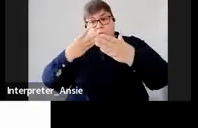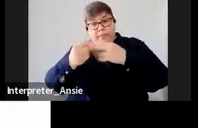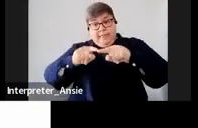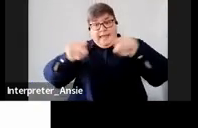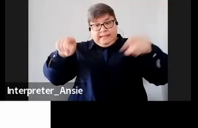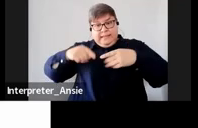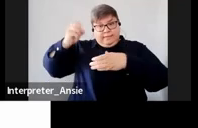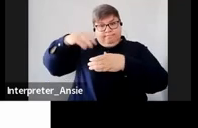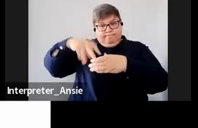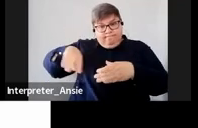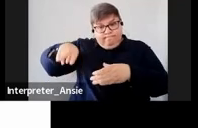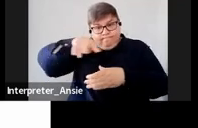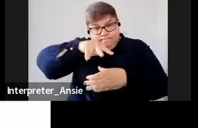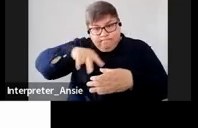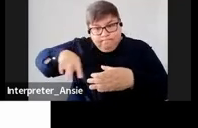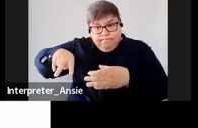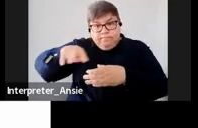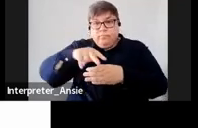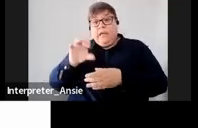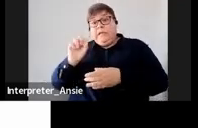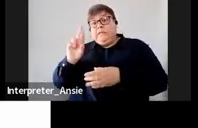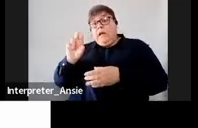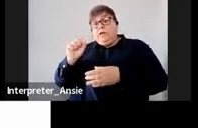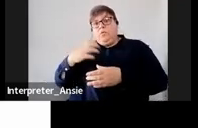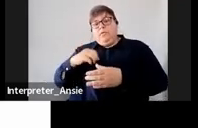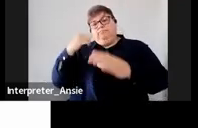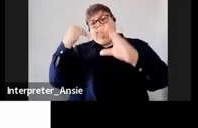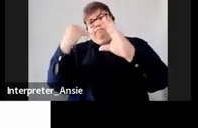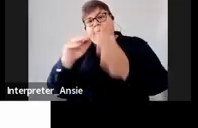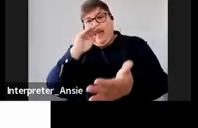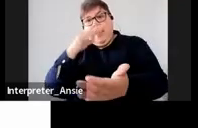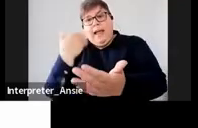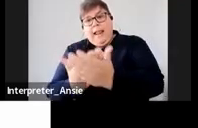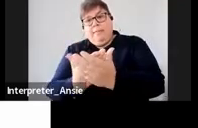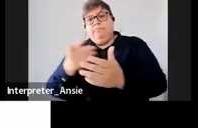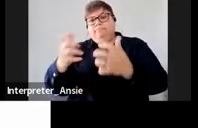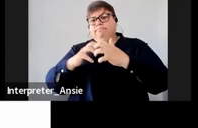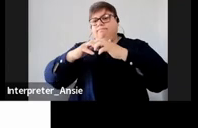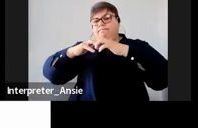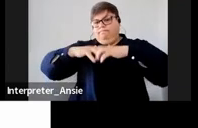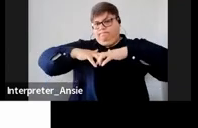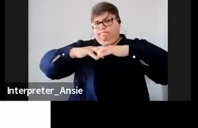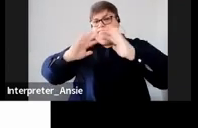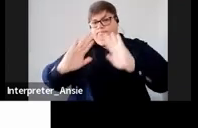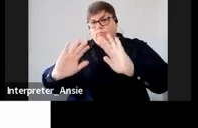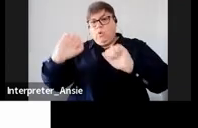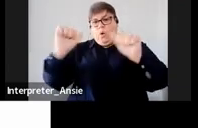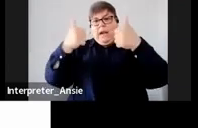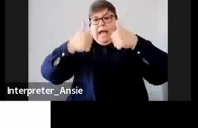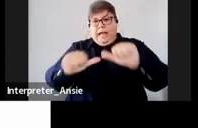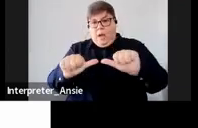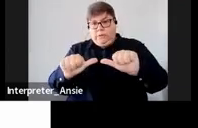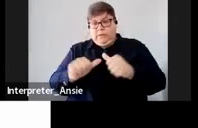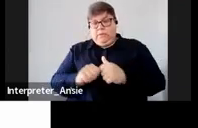and then SAS will submit the claims for the purpose of the liquidation and the distribution account and then